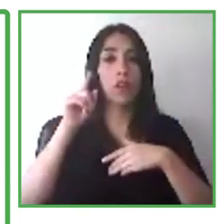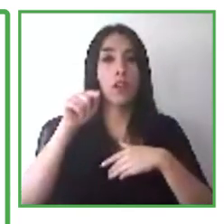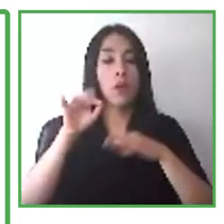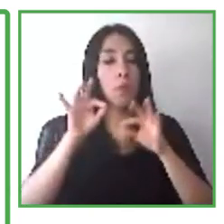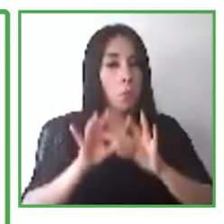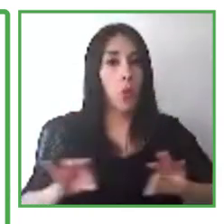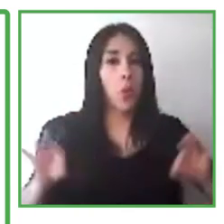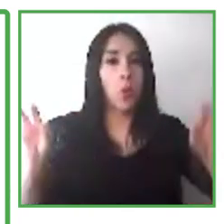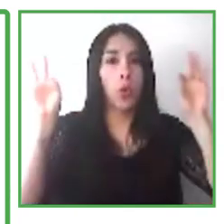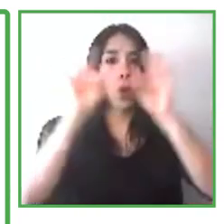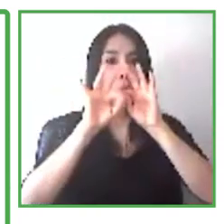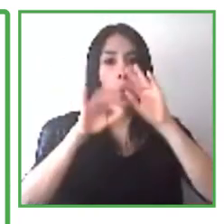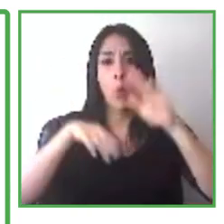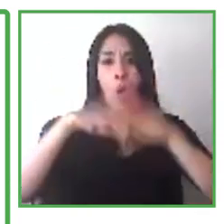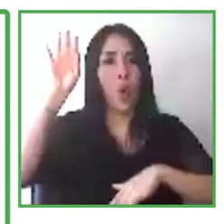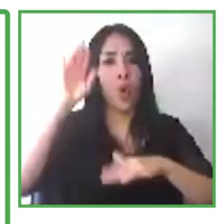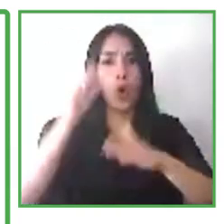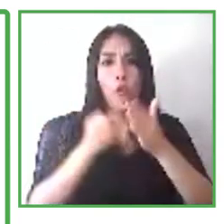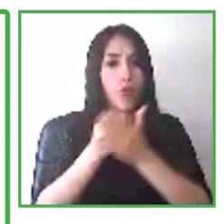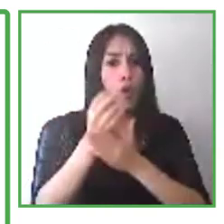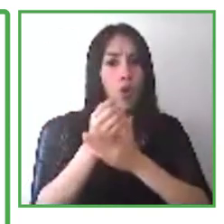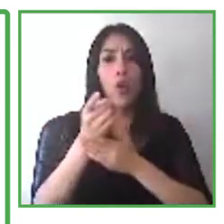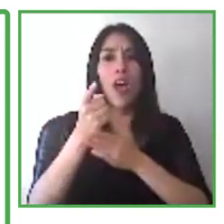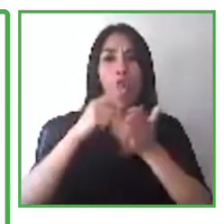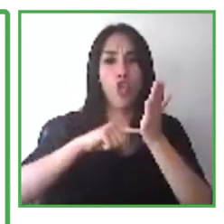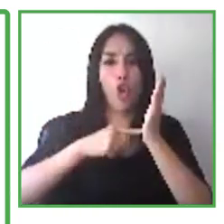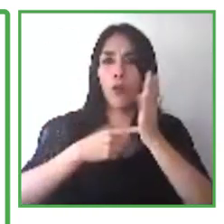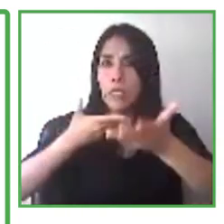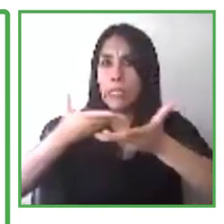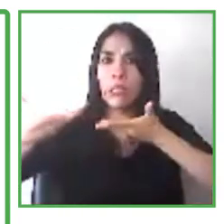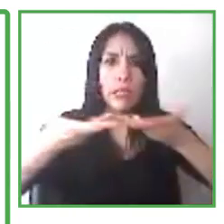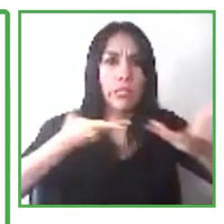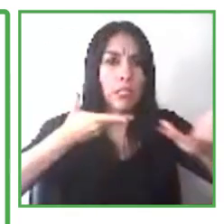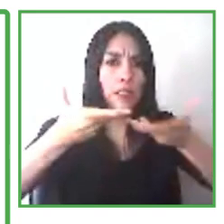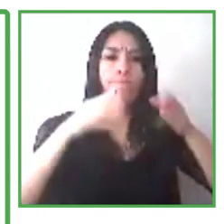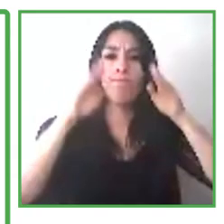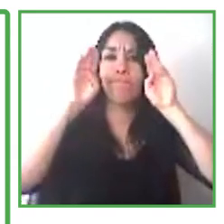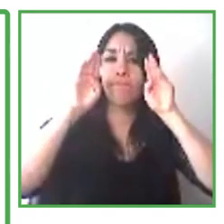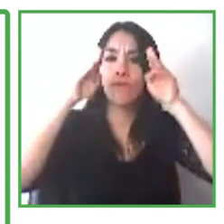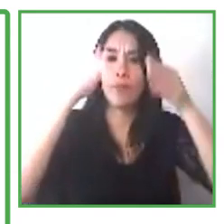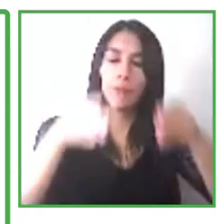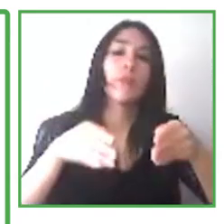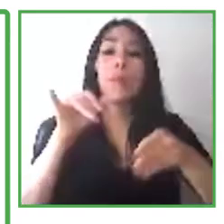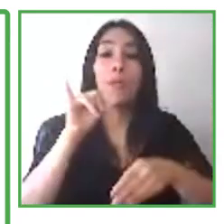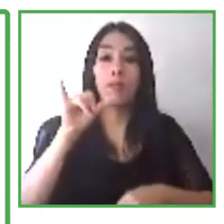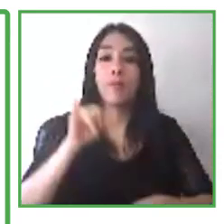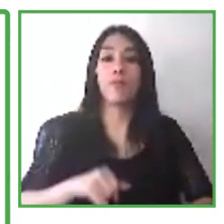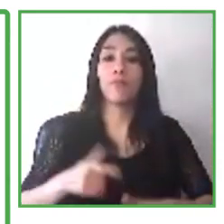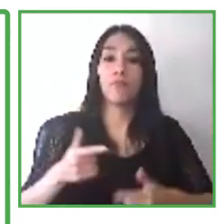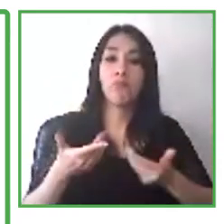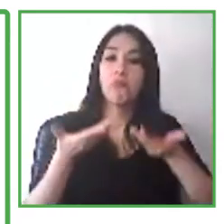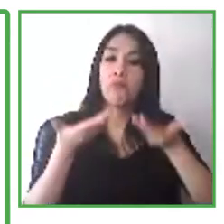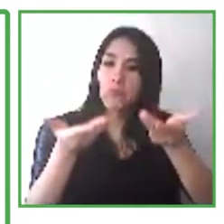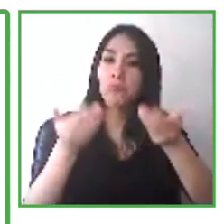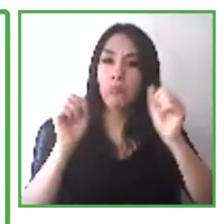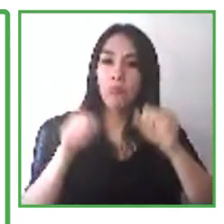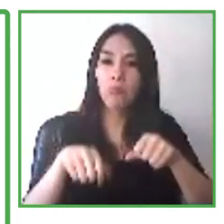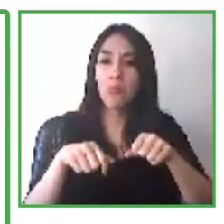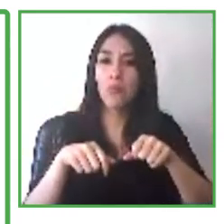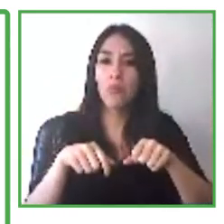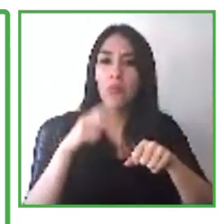with disabilities. Provide free training that promotes educational path and